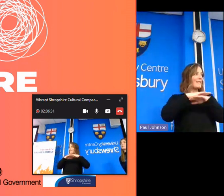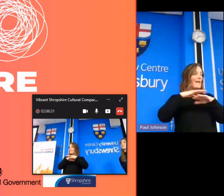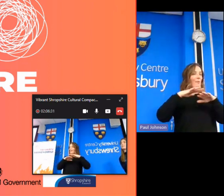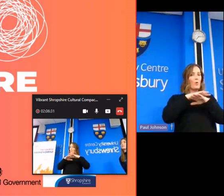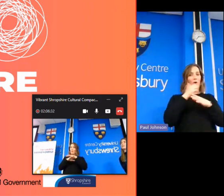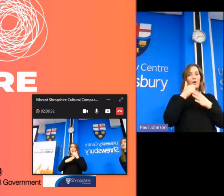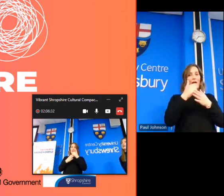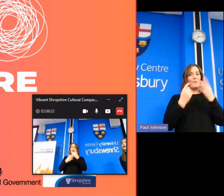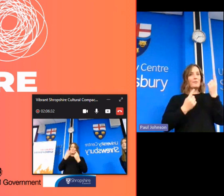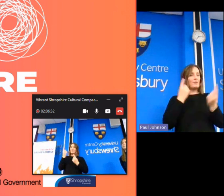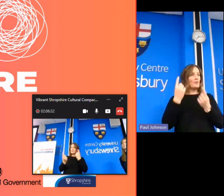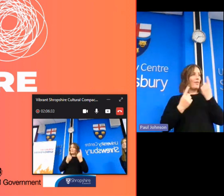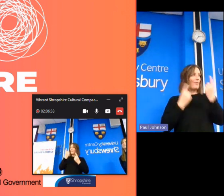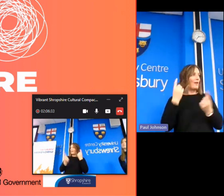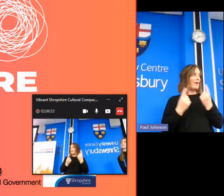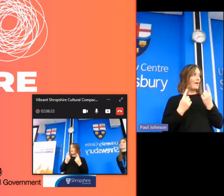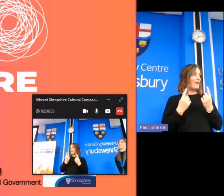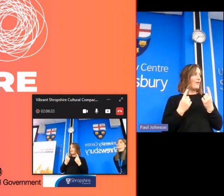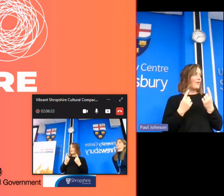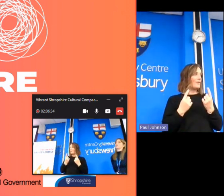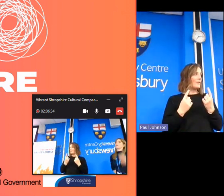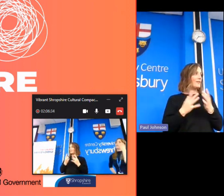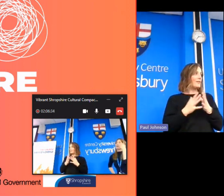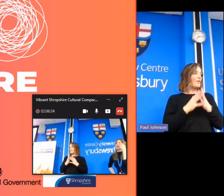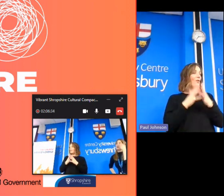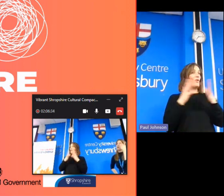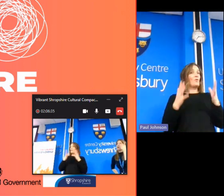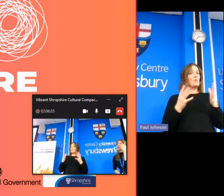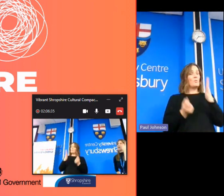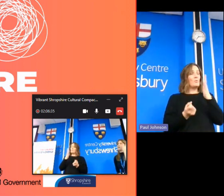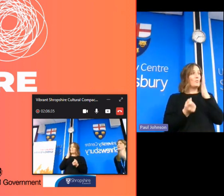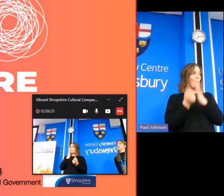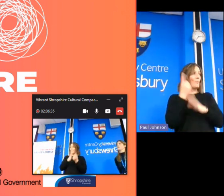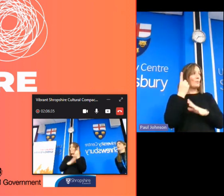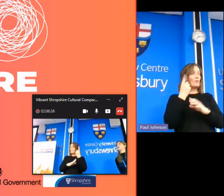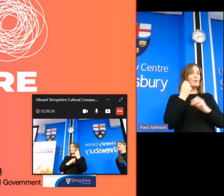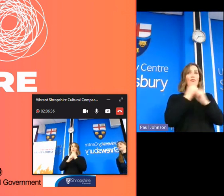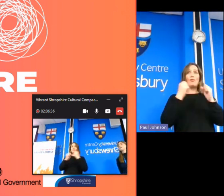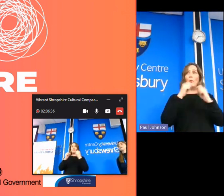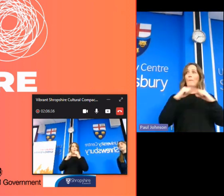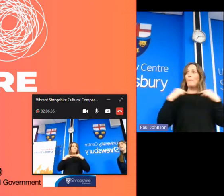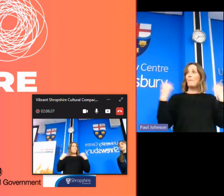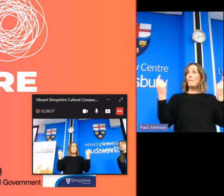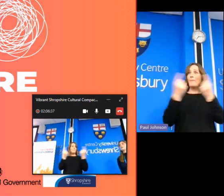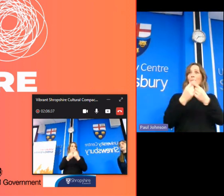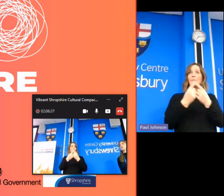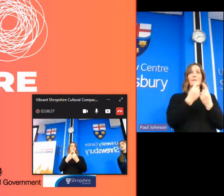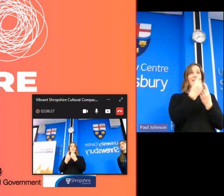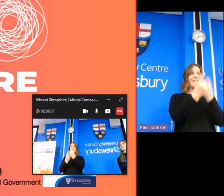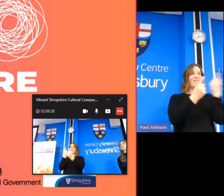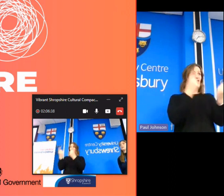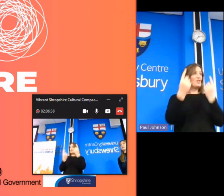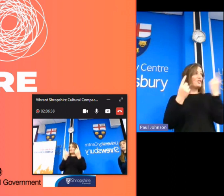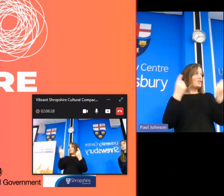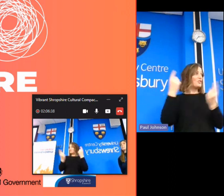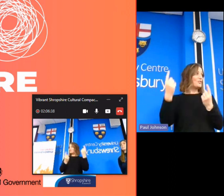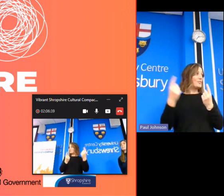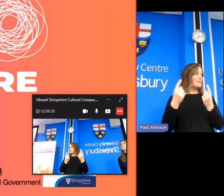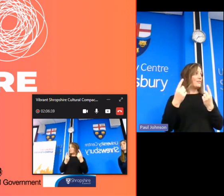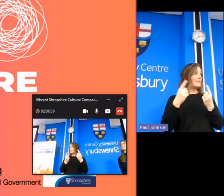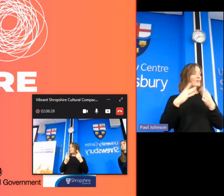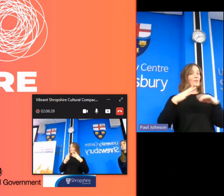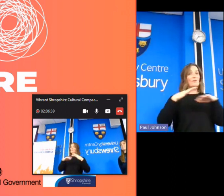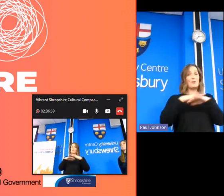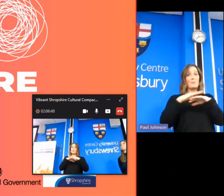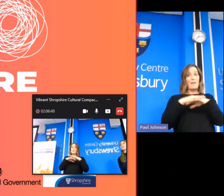sorry about that yeah there's a huge opportunity in the room i suspect for each of us to be able to if we could have